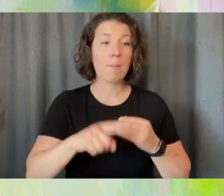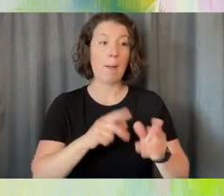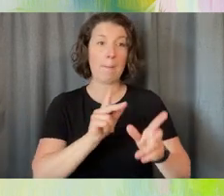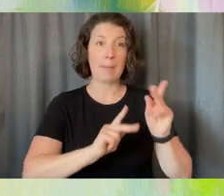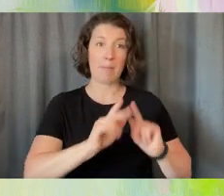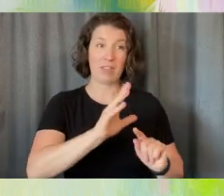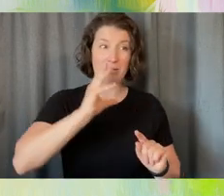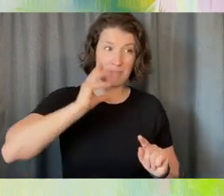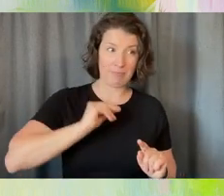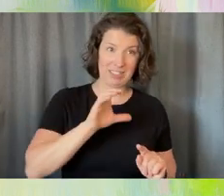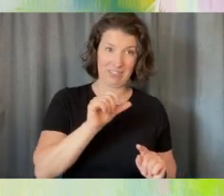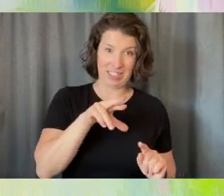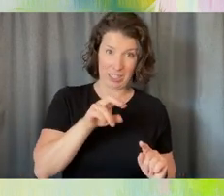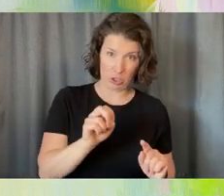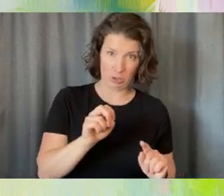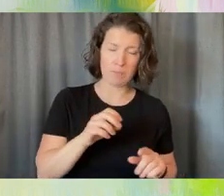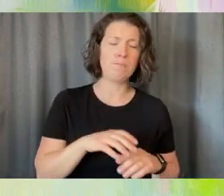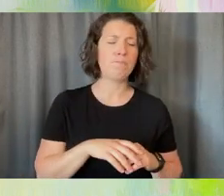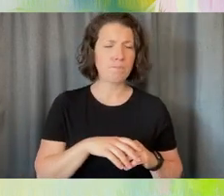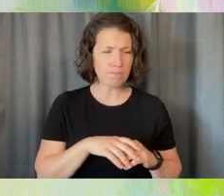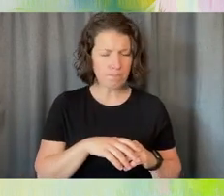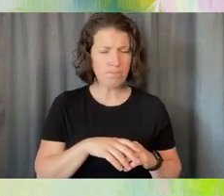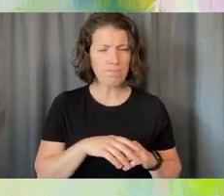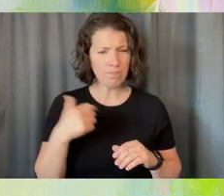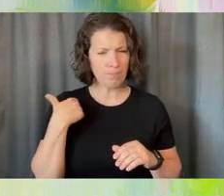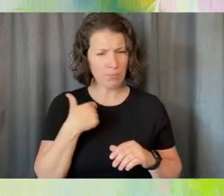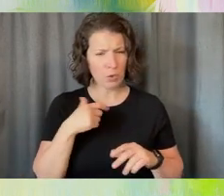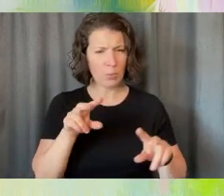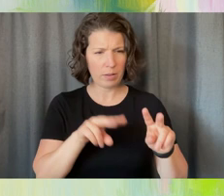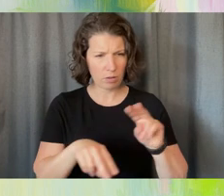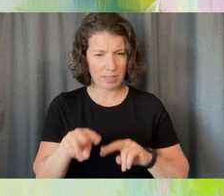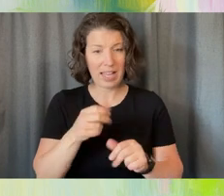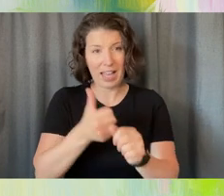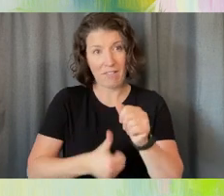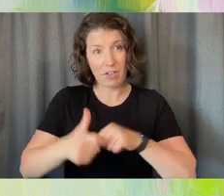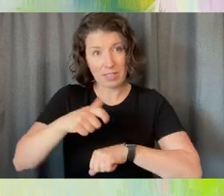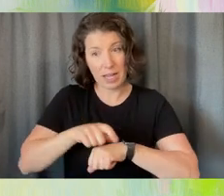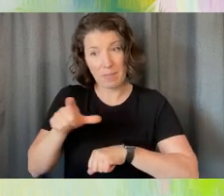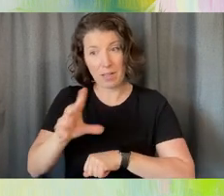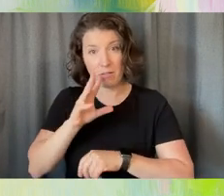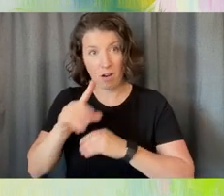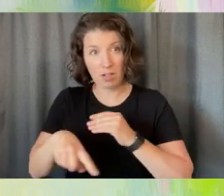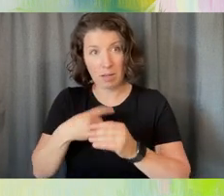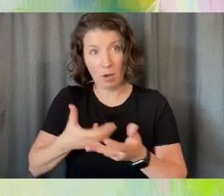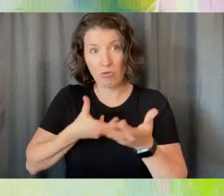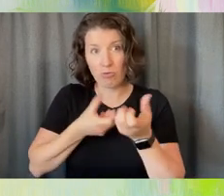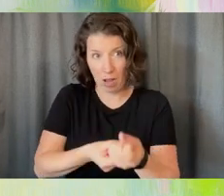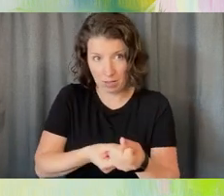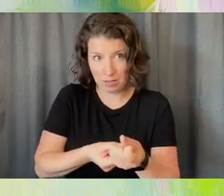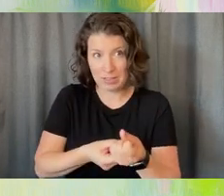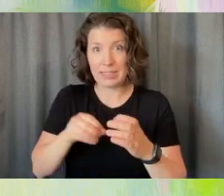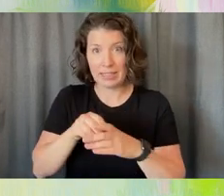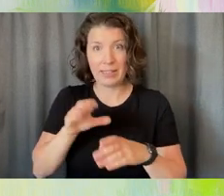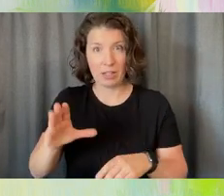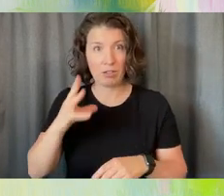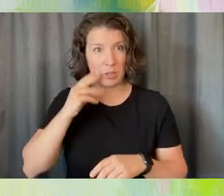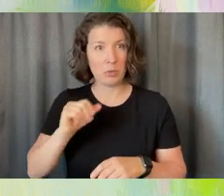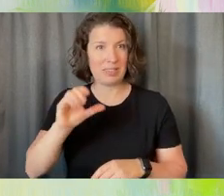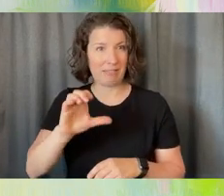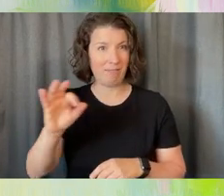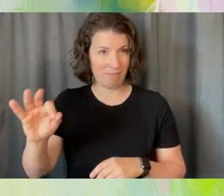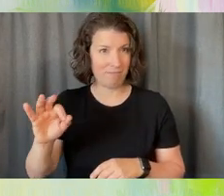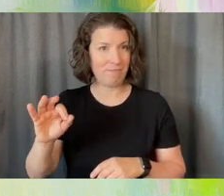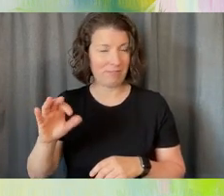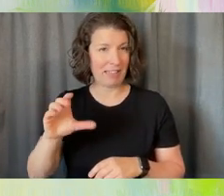people with CF and their families, their experience of care. And we looked at every time that they talked about trust in their experience of care surveys. And we realized that